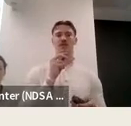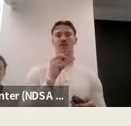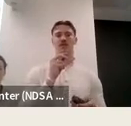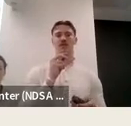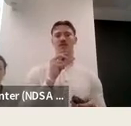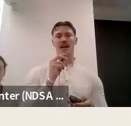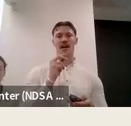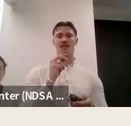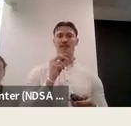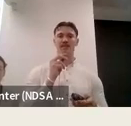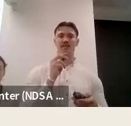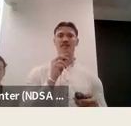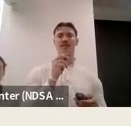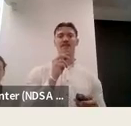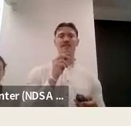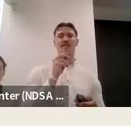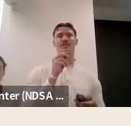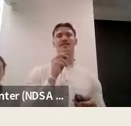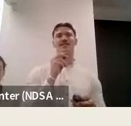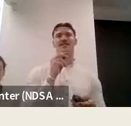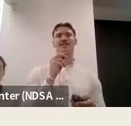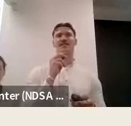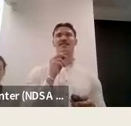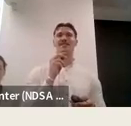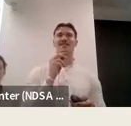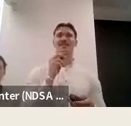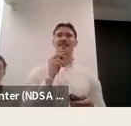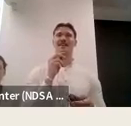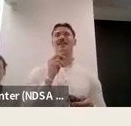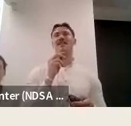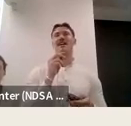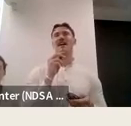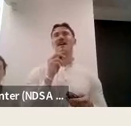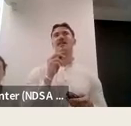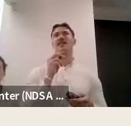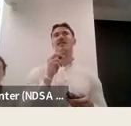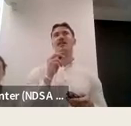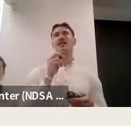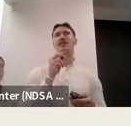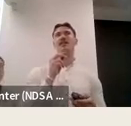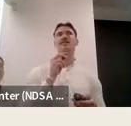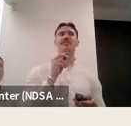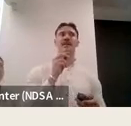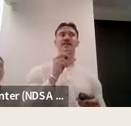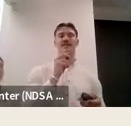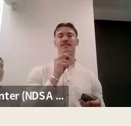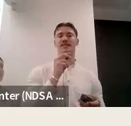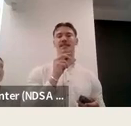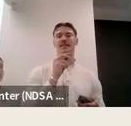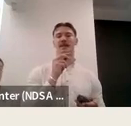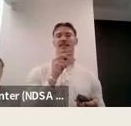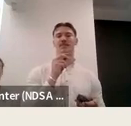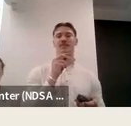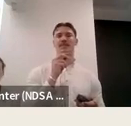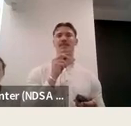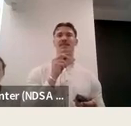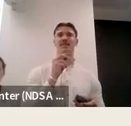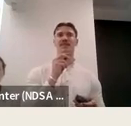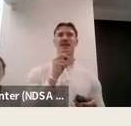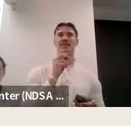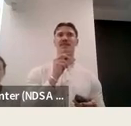and well-being of students. We two partner with the Disabled Persons Assembly, so this is a non-partisan, perhaps, disability